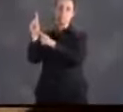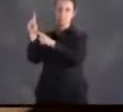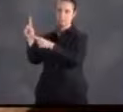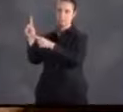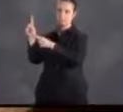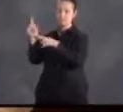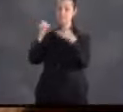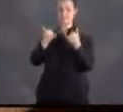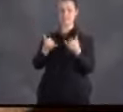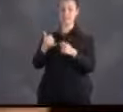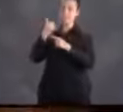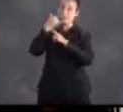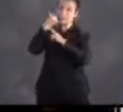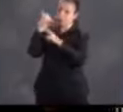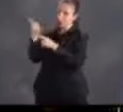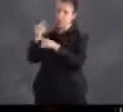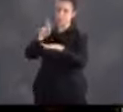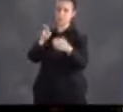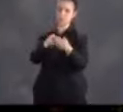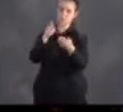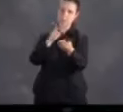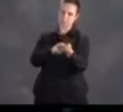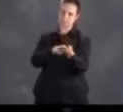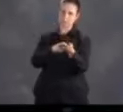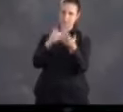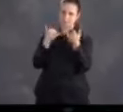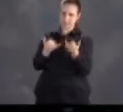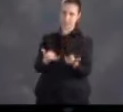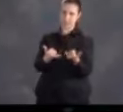is dial 2-1-1, and you should do it today.